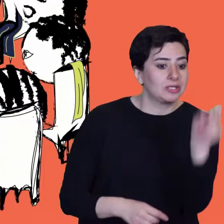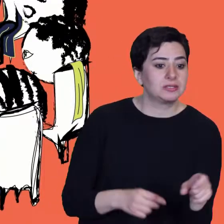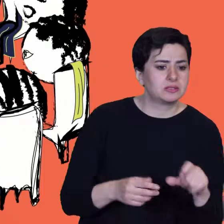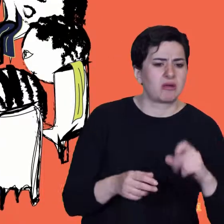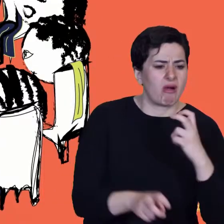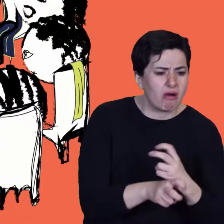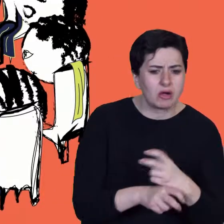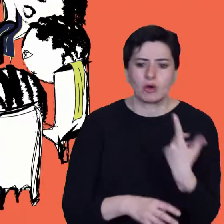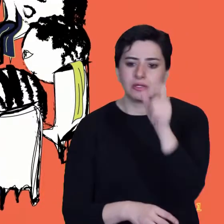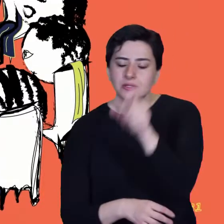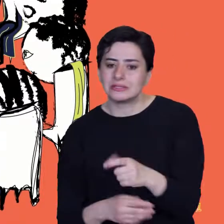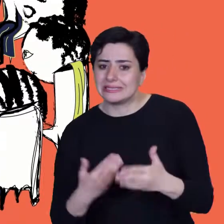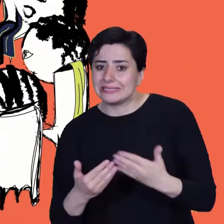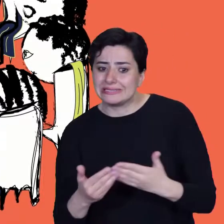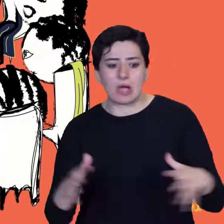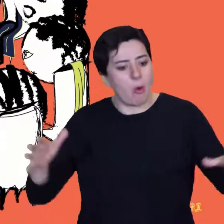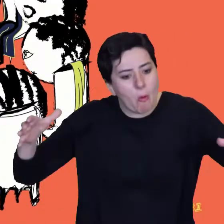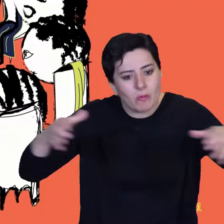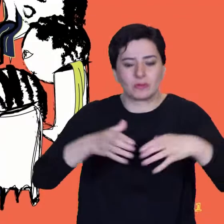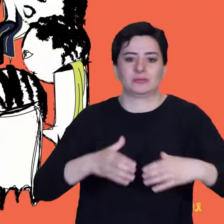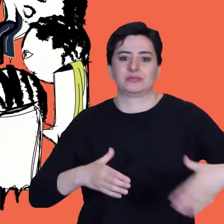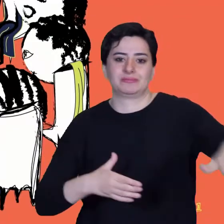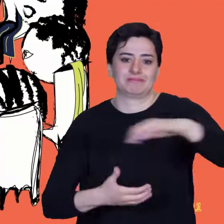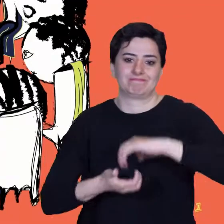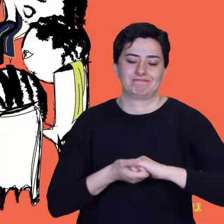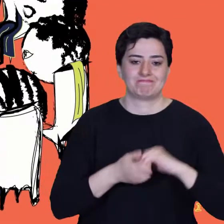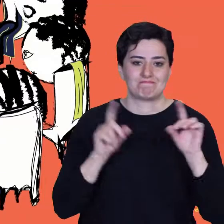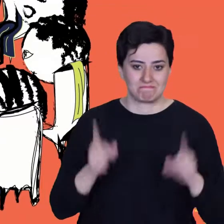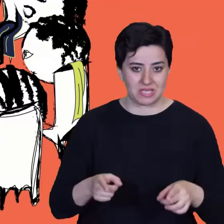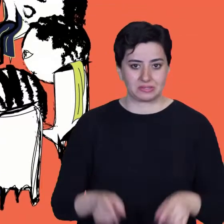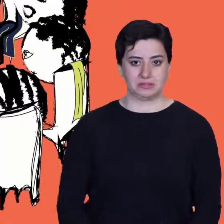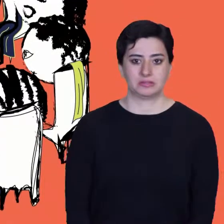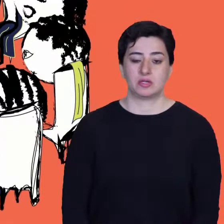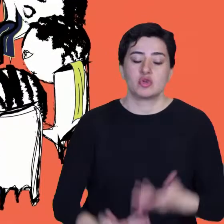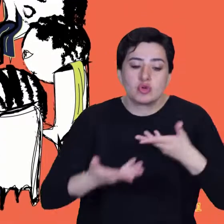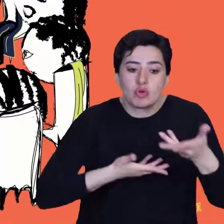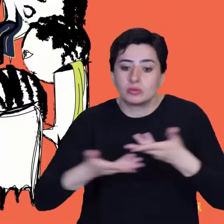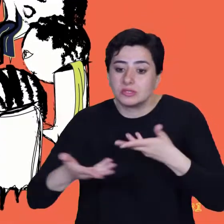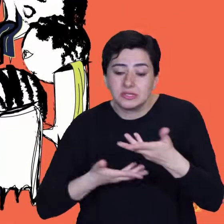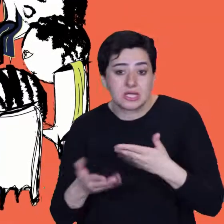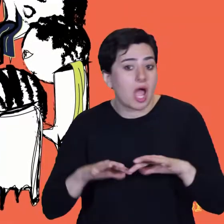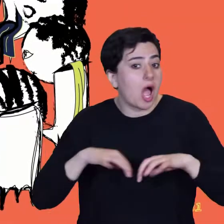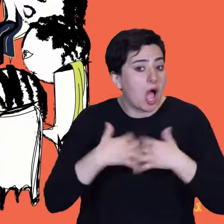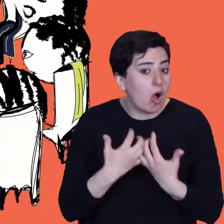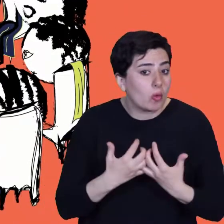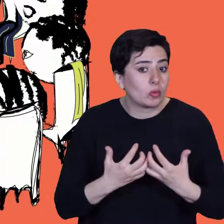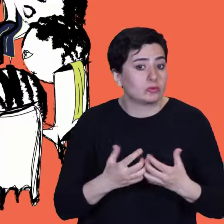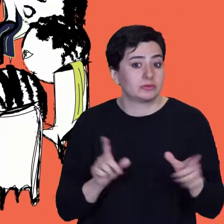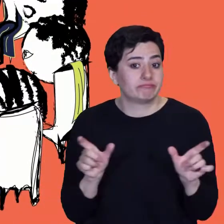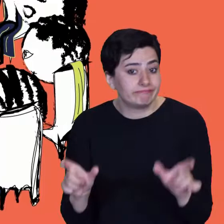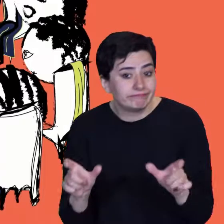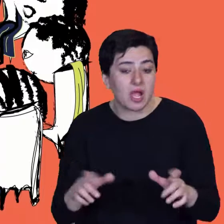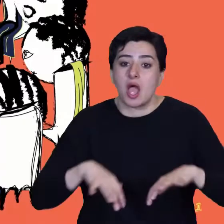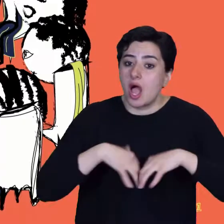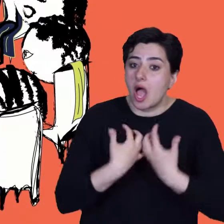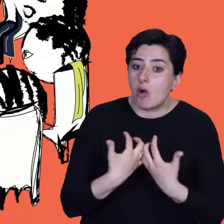so you can help them out. A community that meets and works together, talk about the hazards they face, is less vulnerable